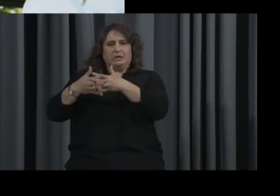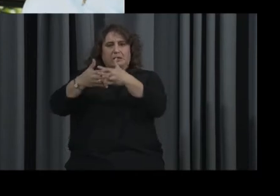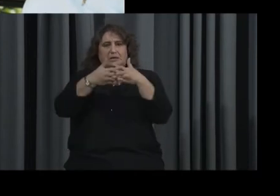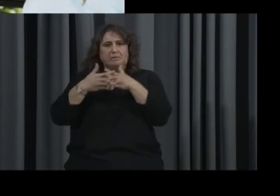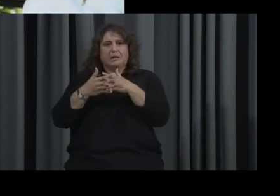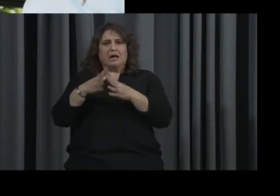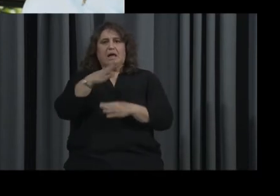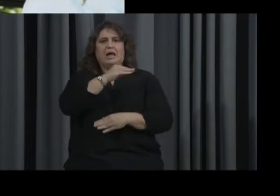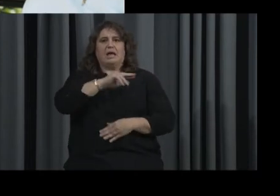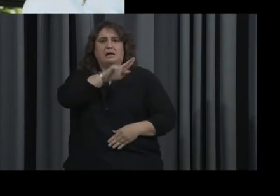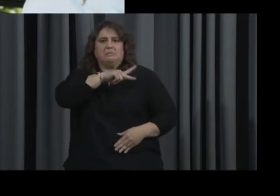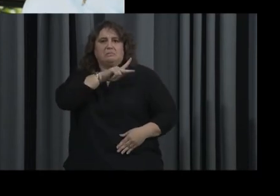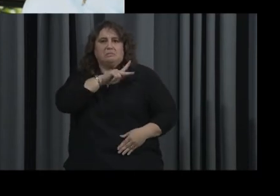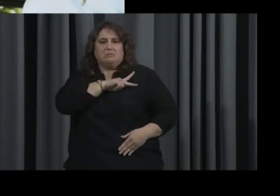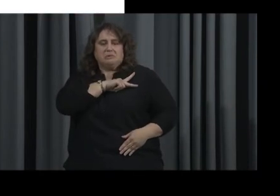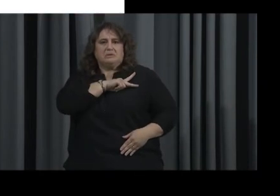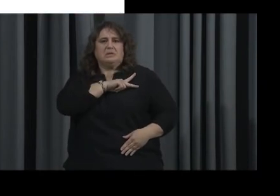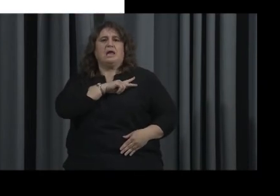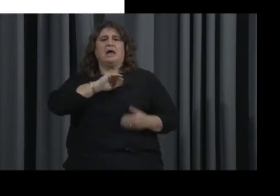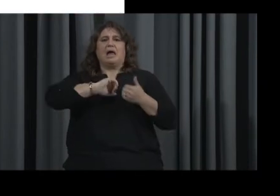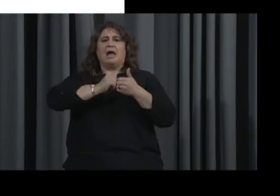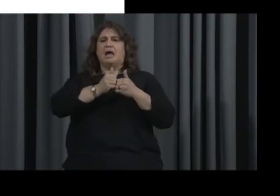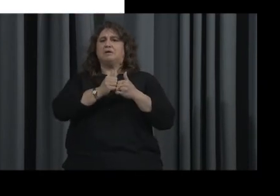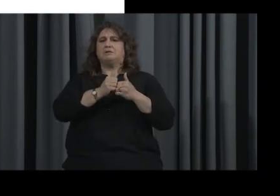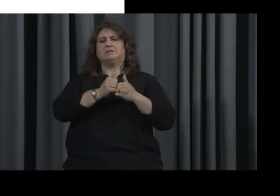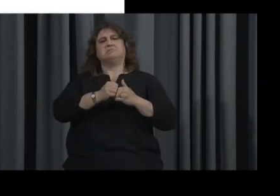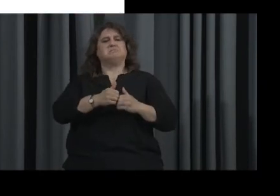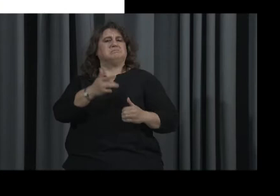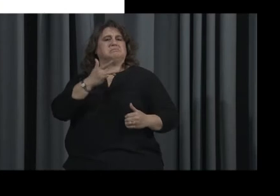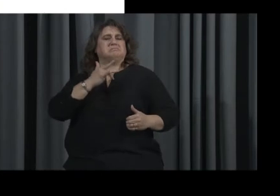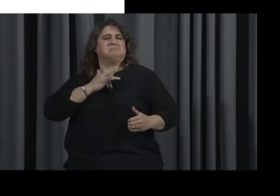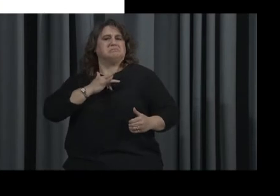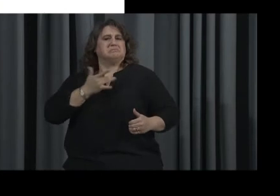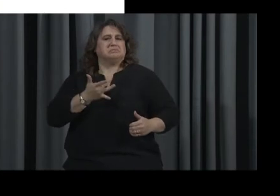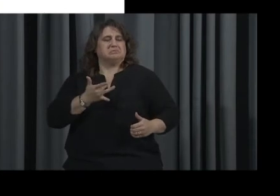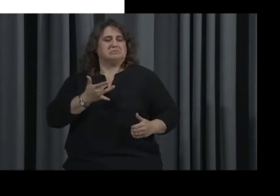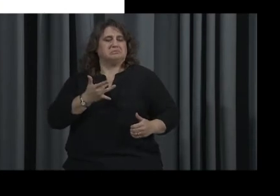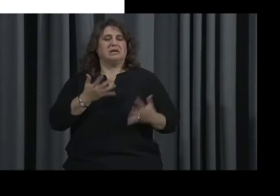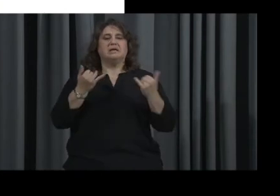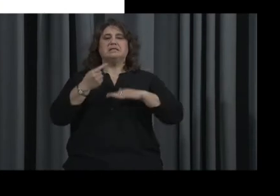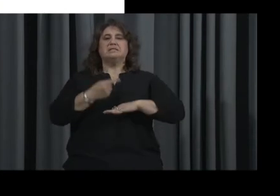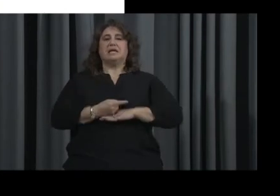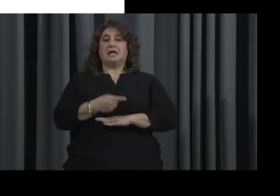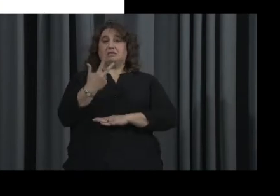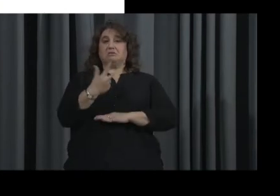how aging is for each of us personally. This lesson has three activities.